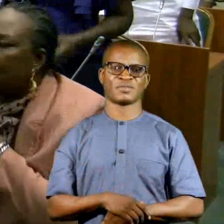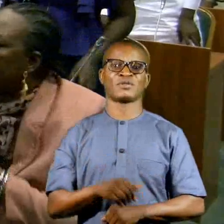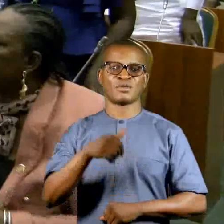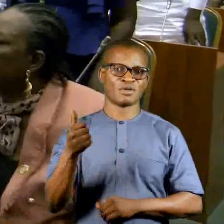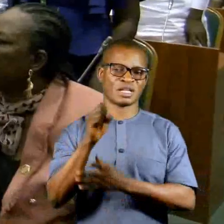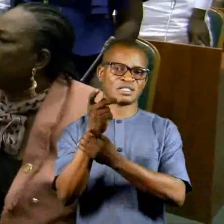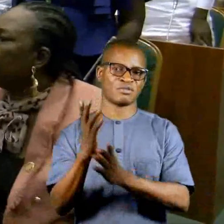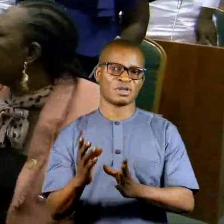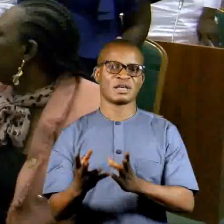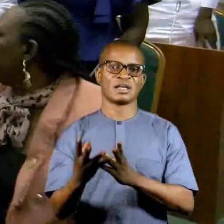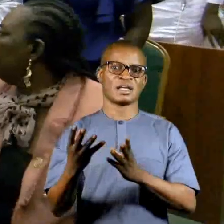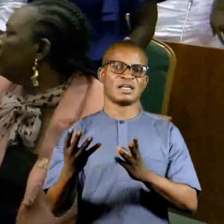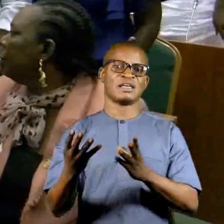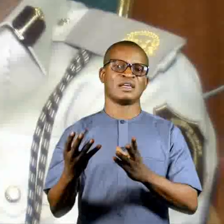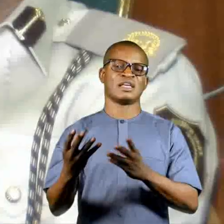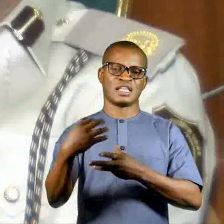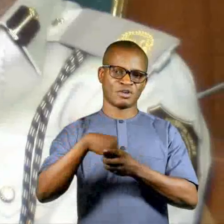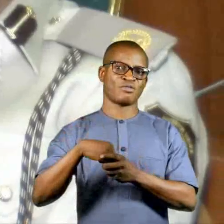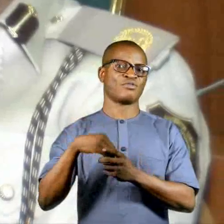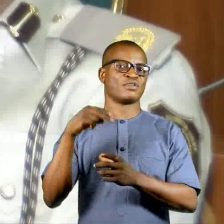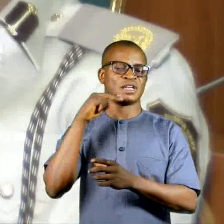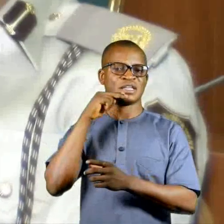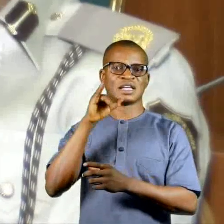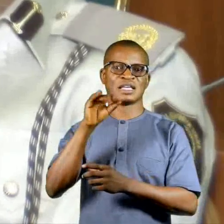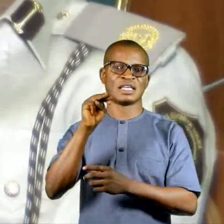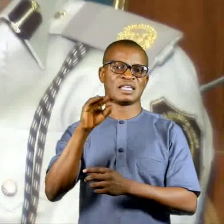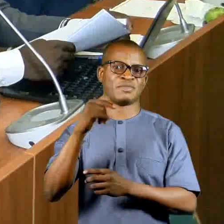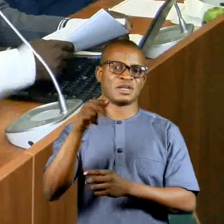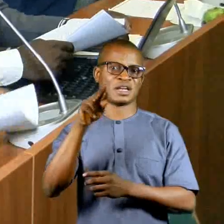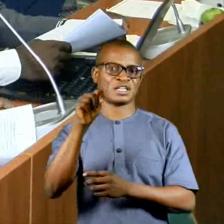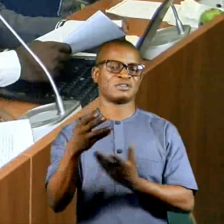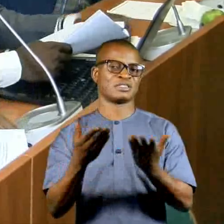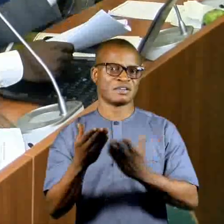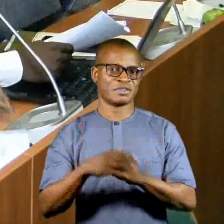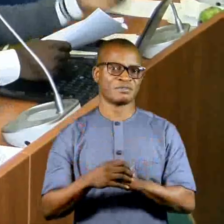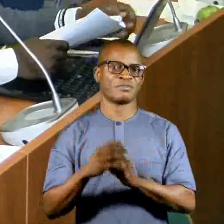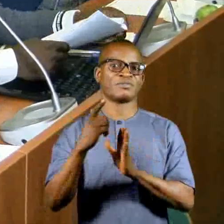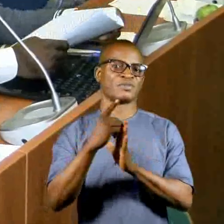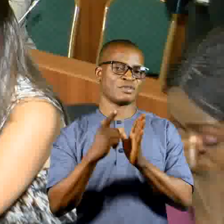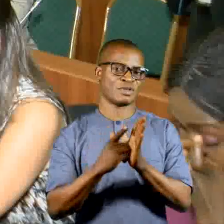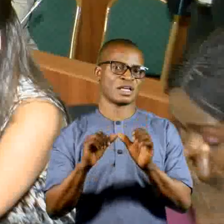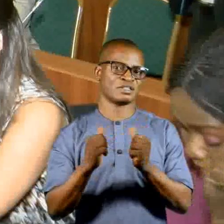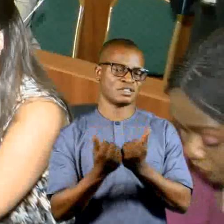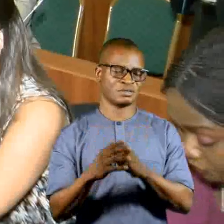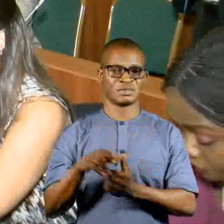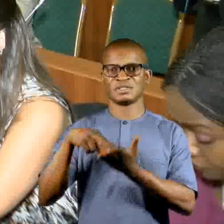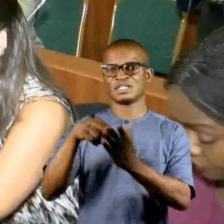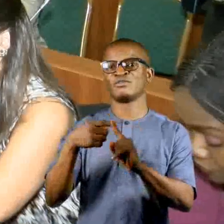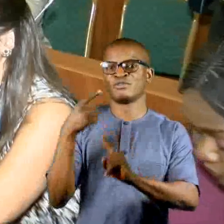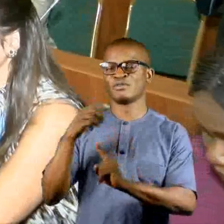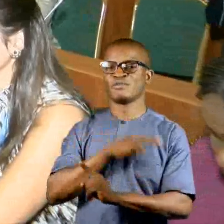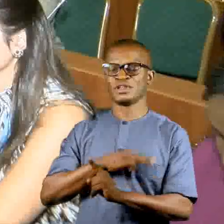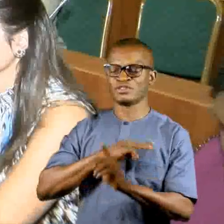Other stakeholders present include The Nigeria Immigration Service, Nigerian Bar Association, Representatives